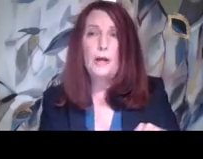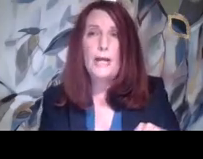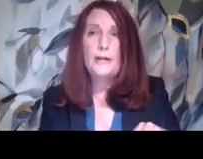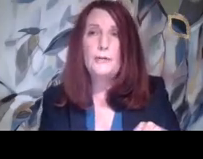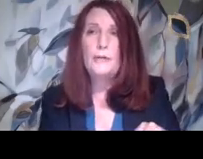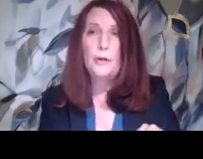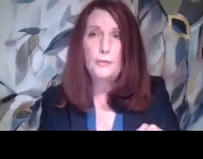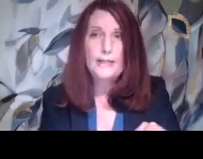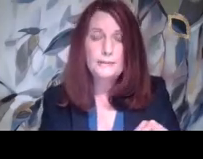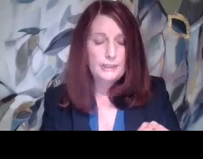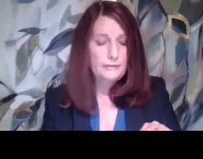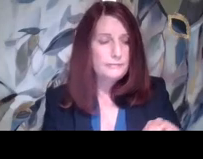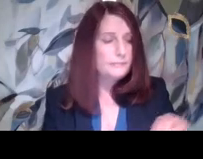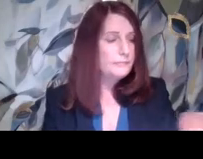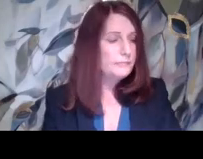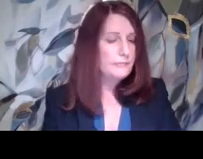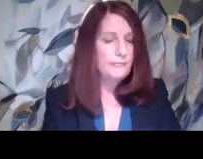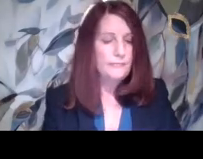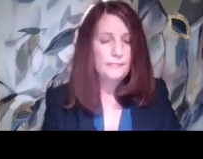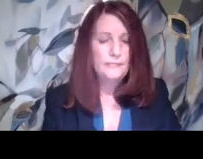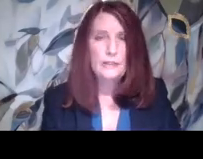of a, a pattern of. Uh,